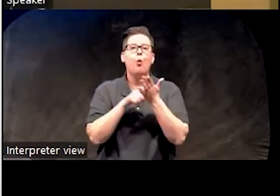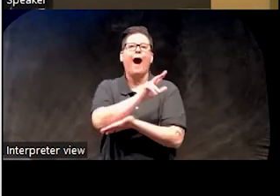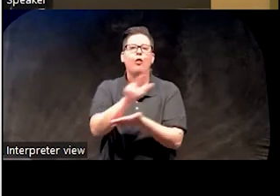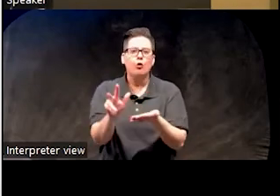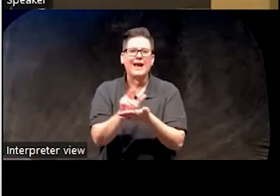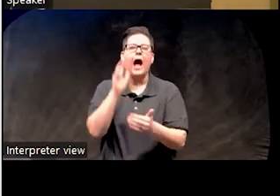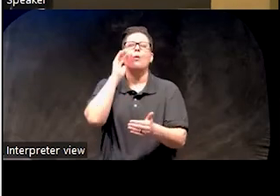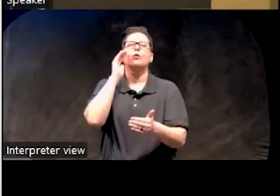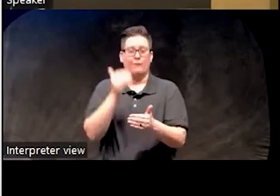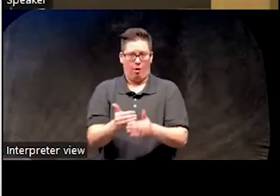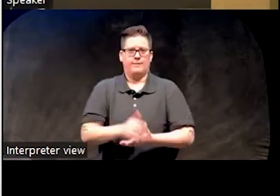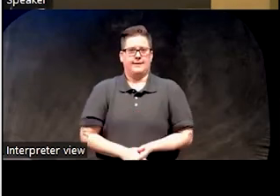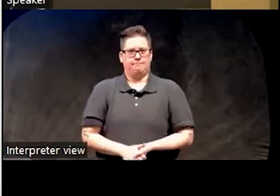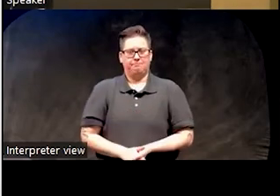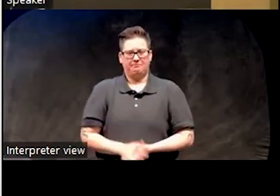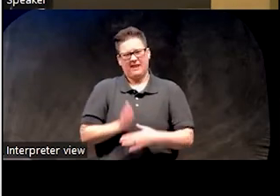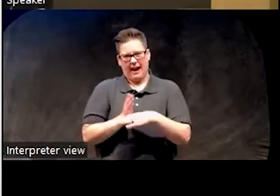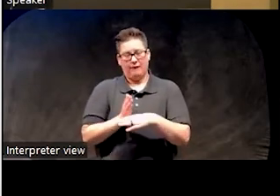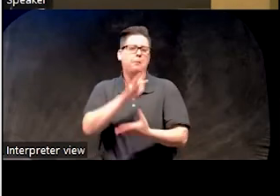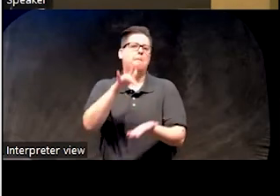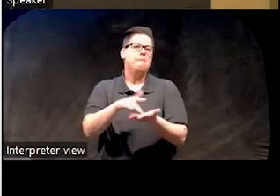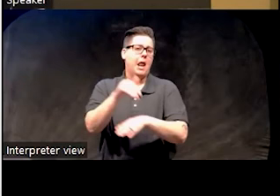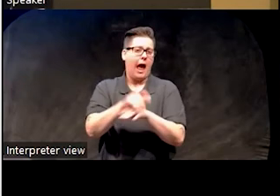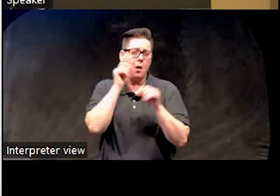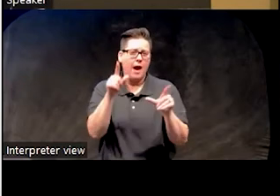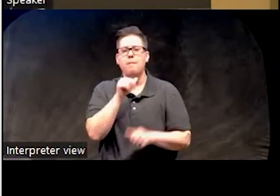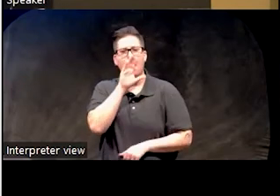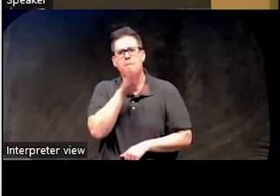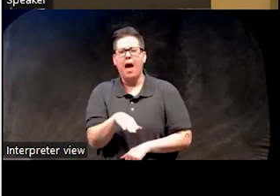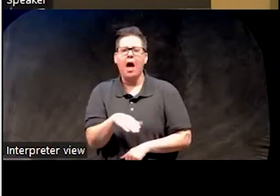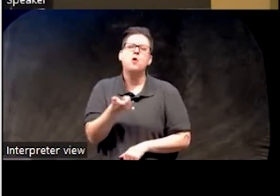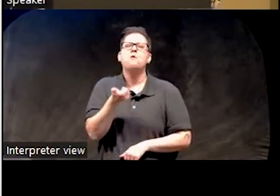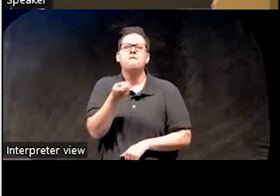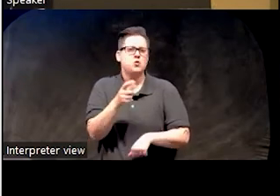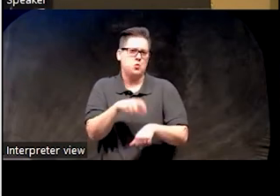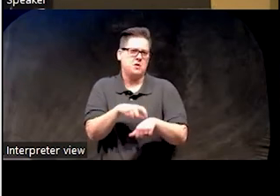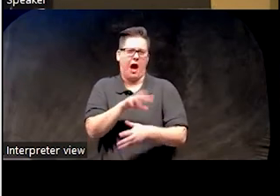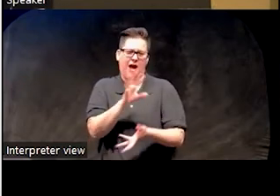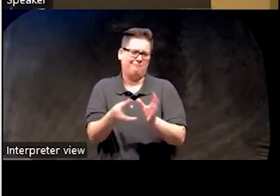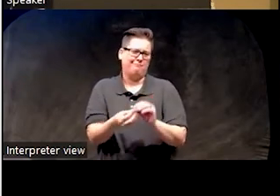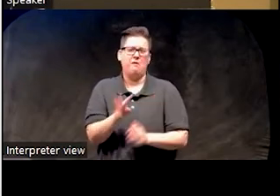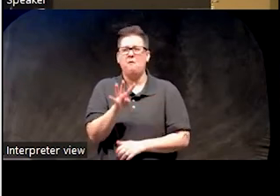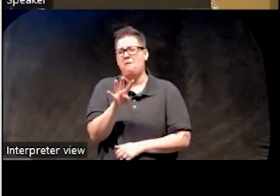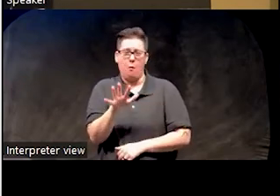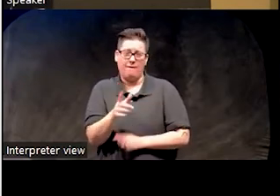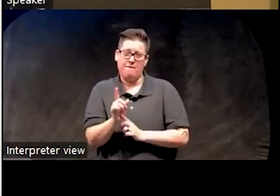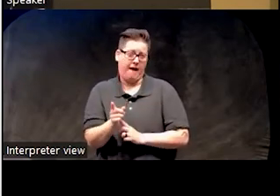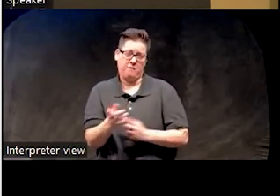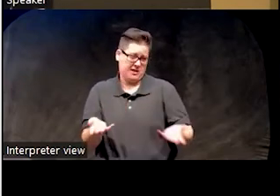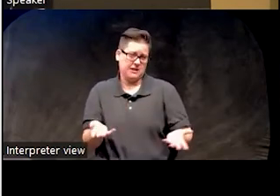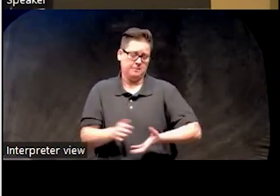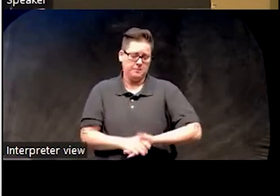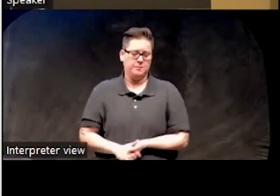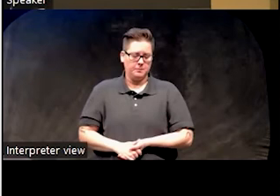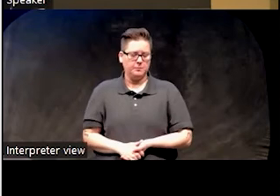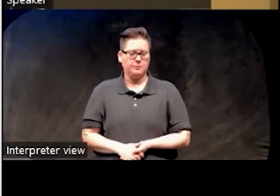on average. Middle of the night wasn't so bad. Wake, woke up a couple of times for a total of 45 minutes or so.